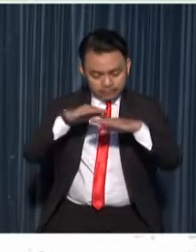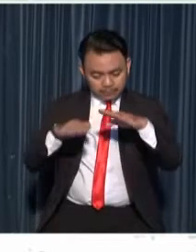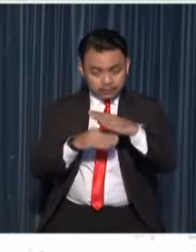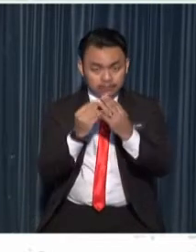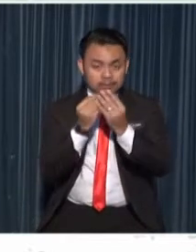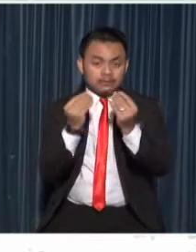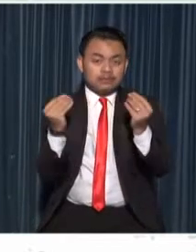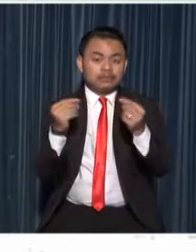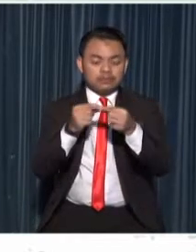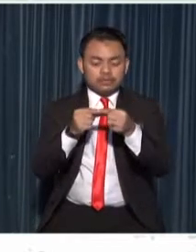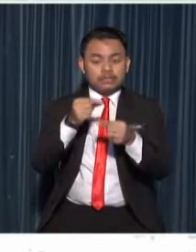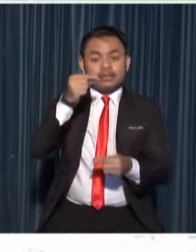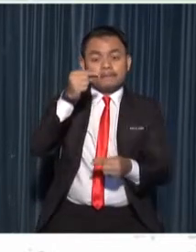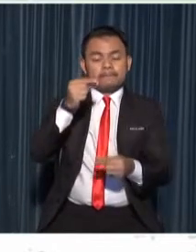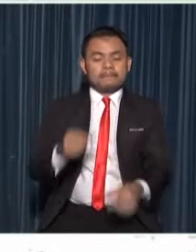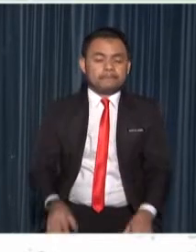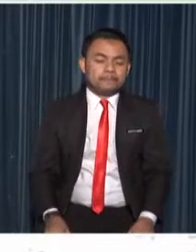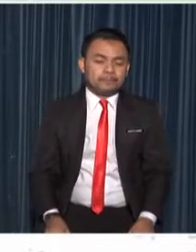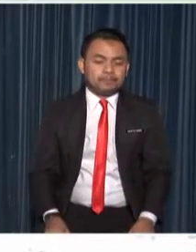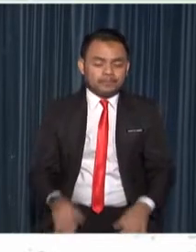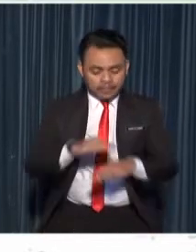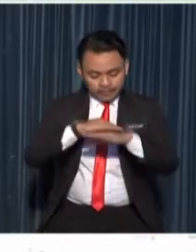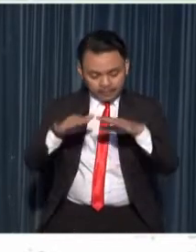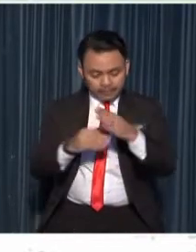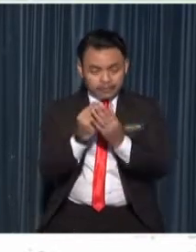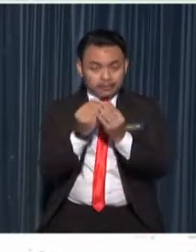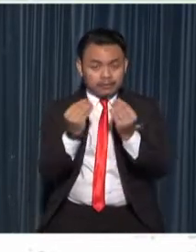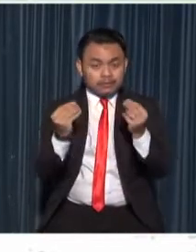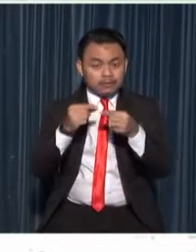underground stems are